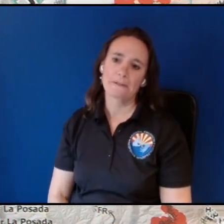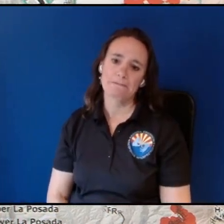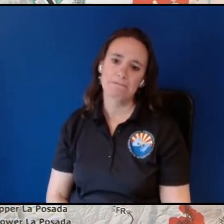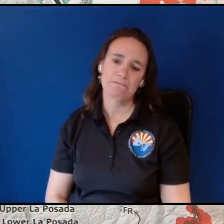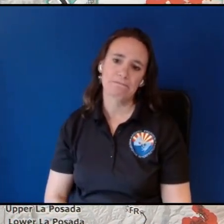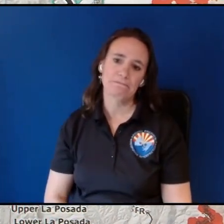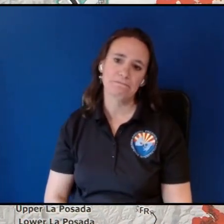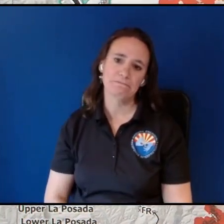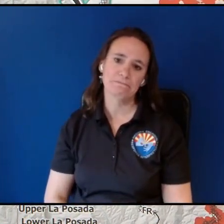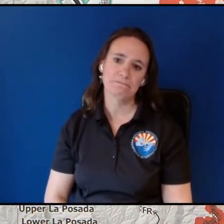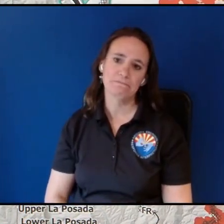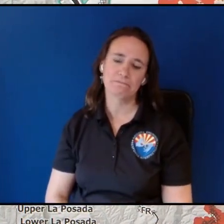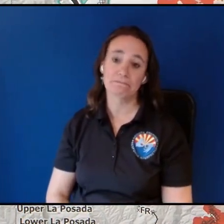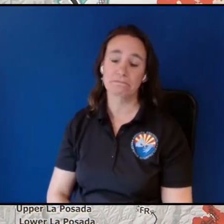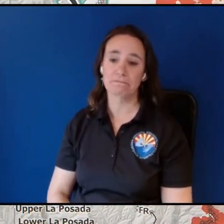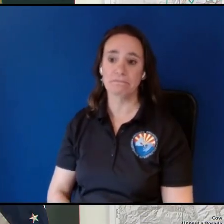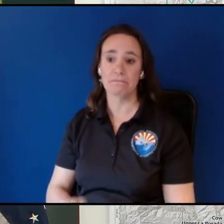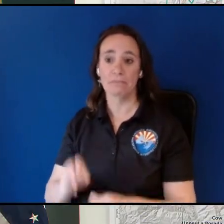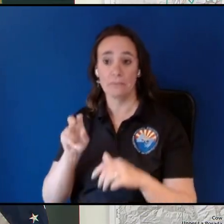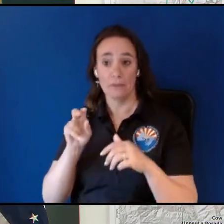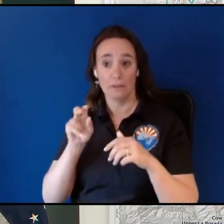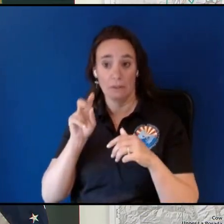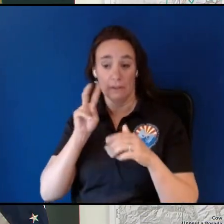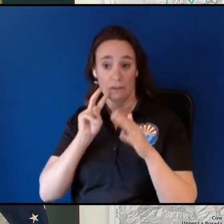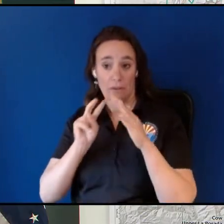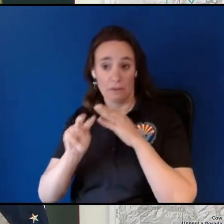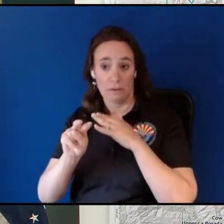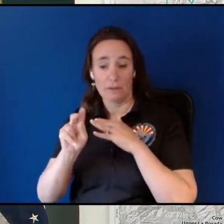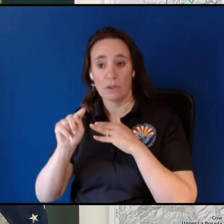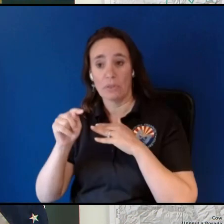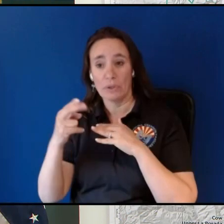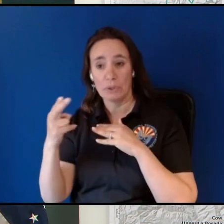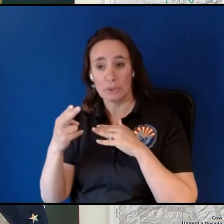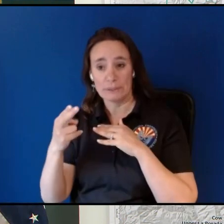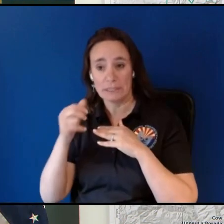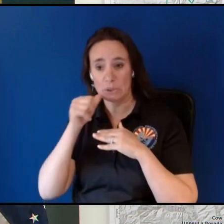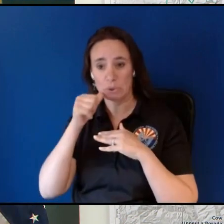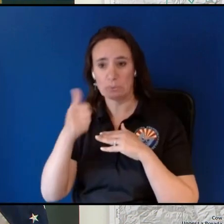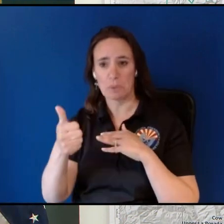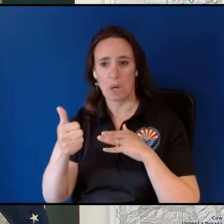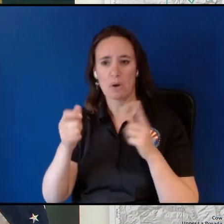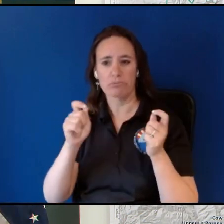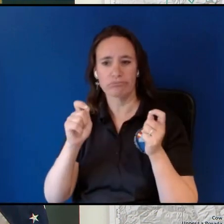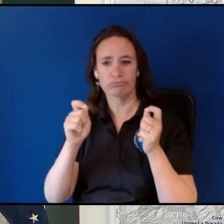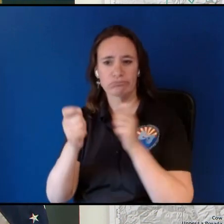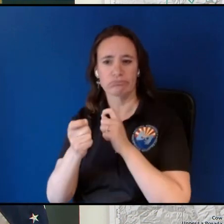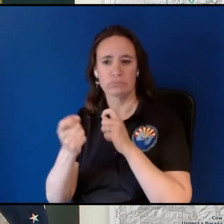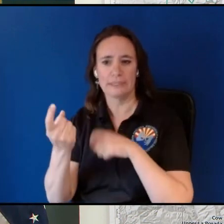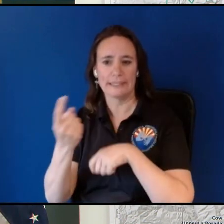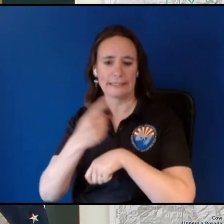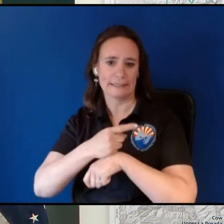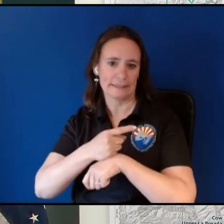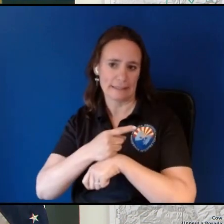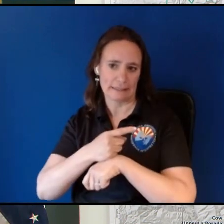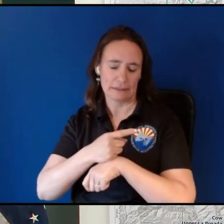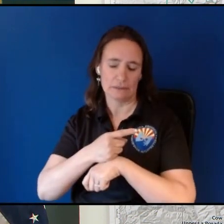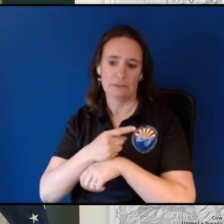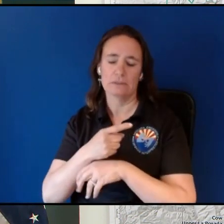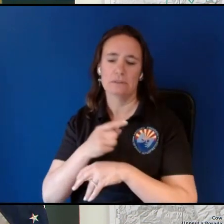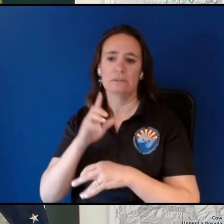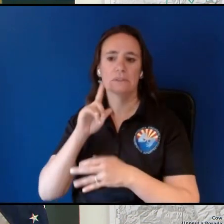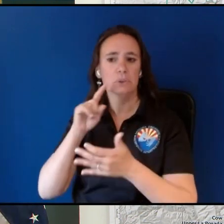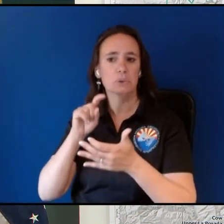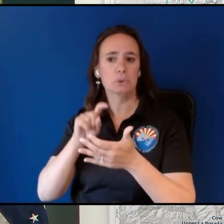looking on to Thursday tomorrow a little bit of a transition day so we are going to start to see high pressure